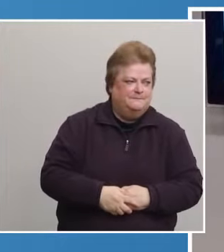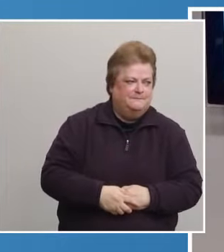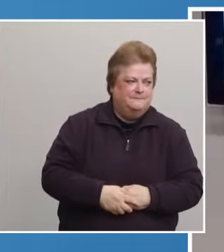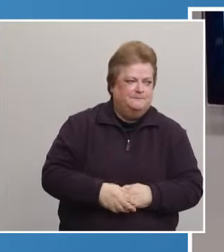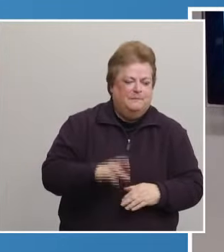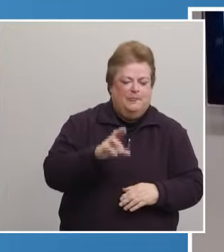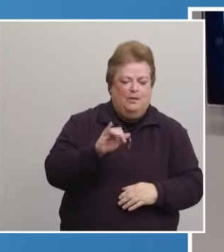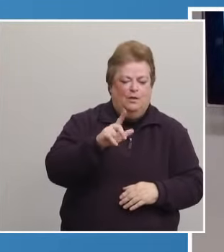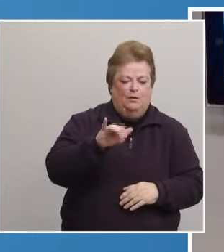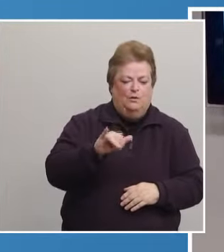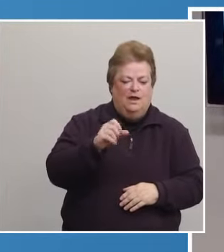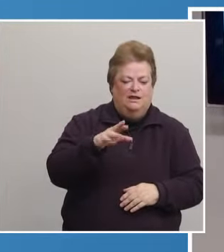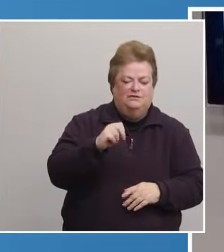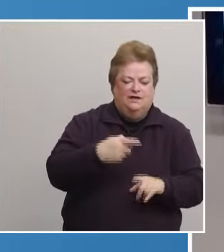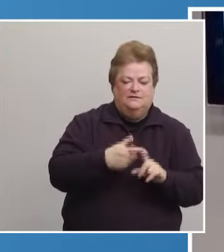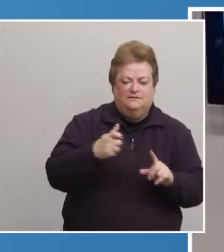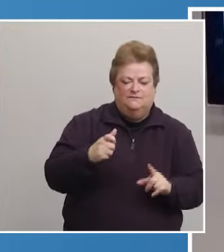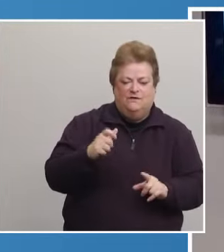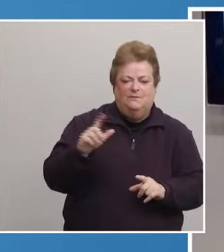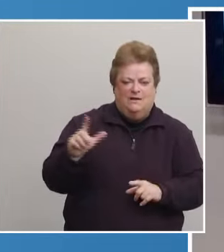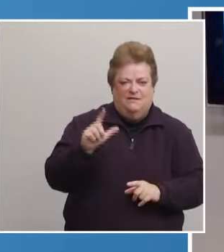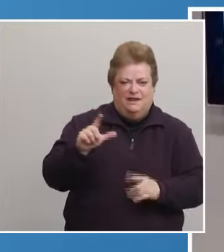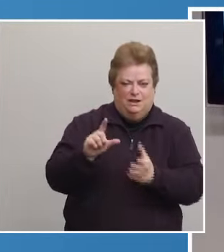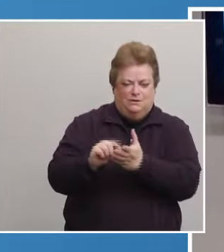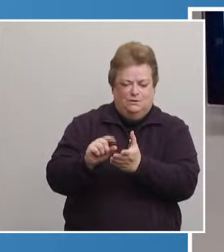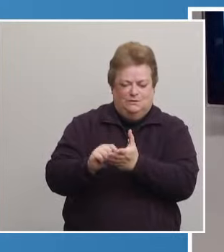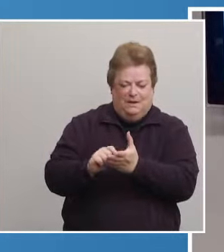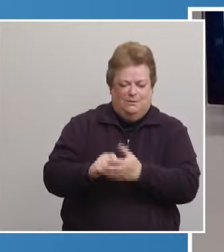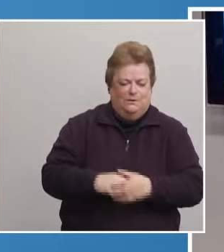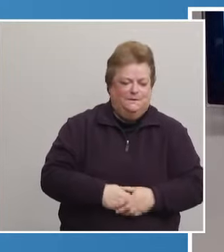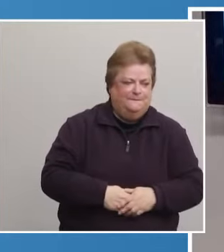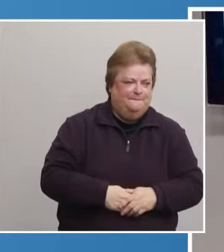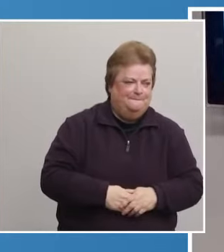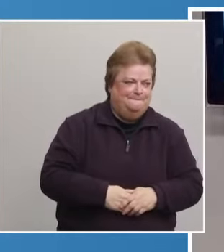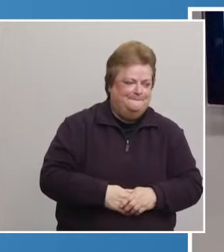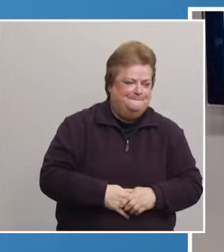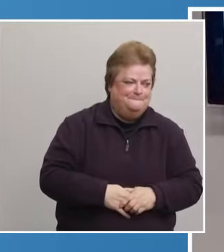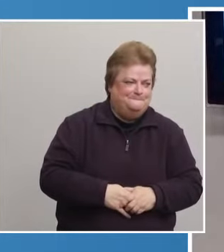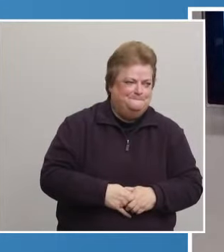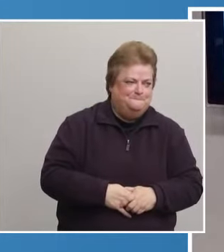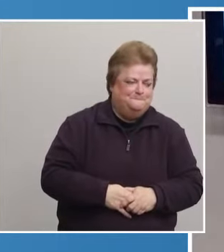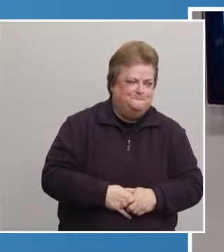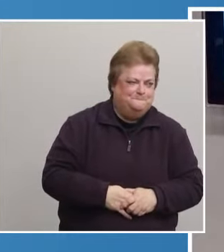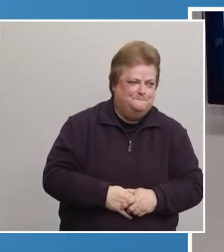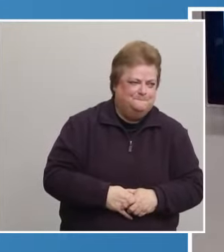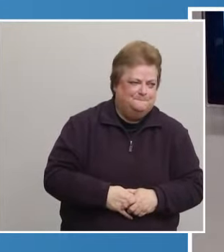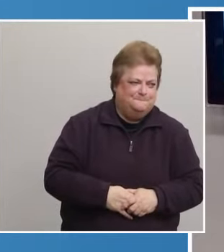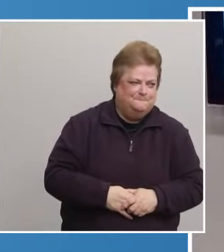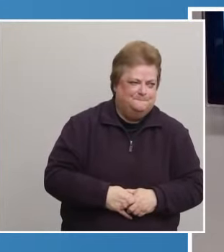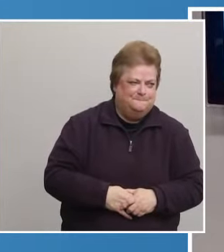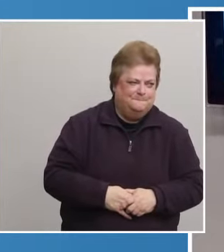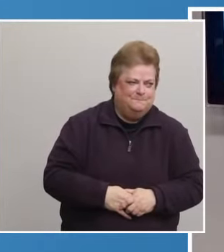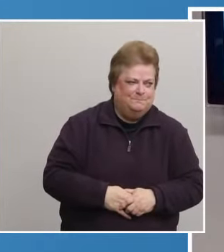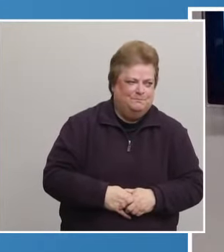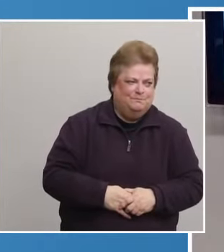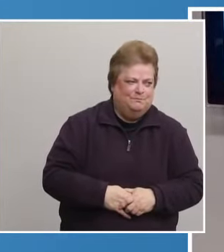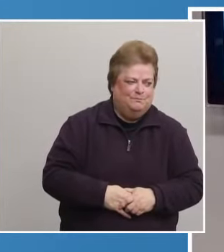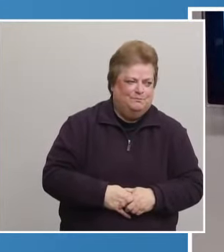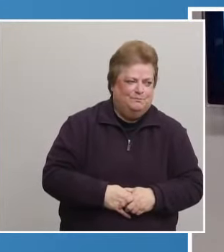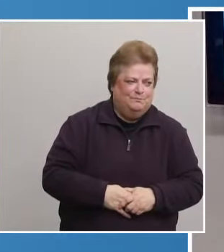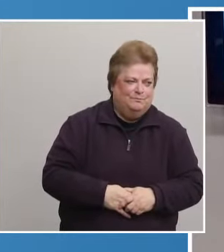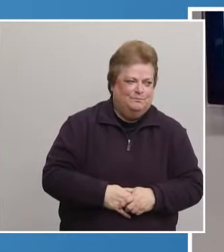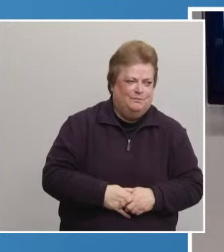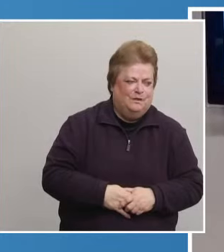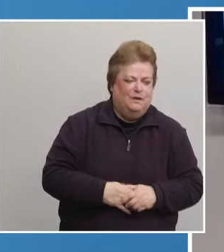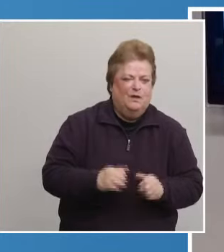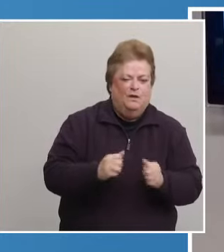Pat Riley with the Journal Star. Hi Riley. Hi. With this age